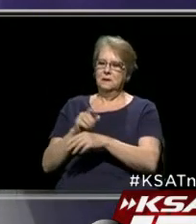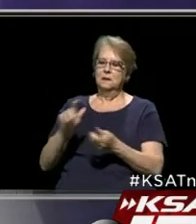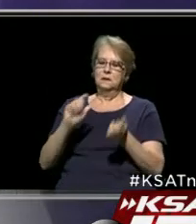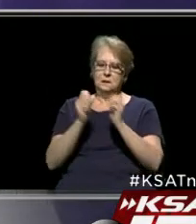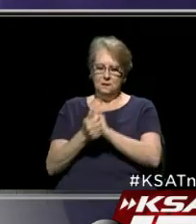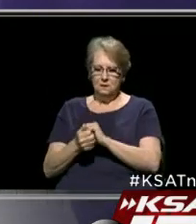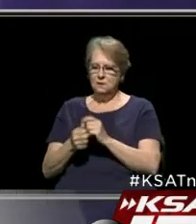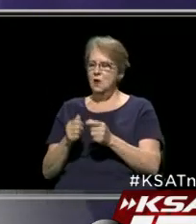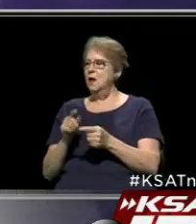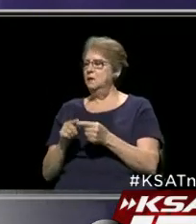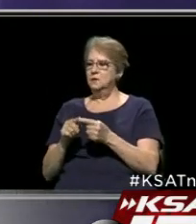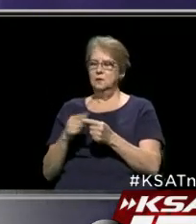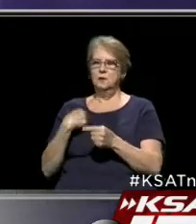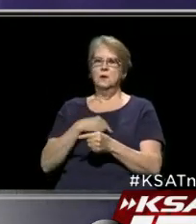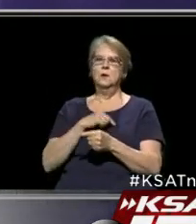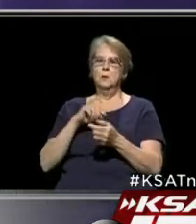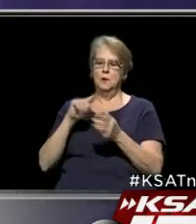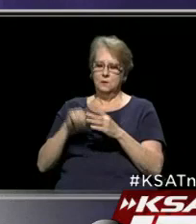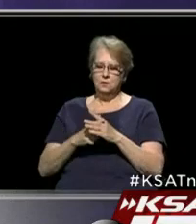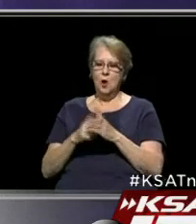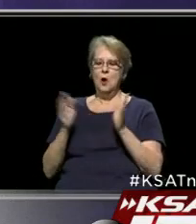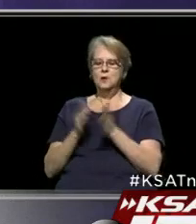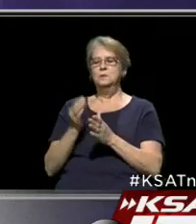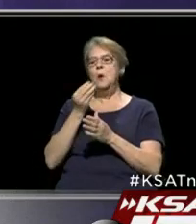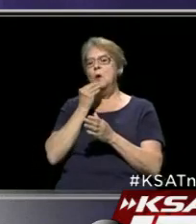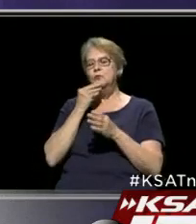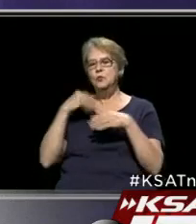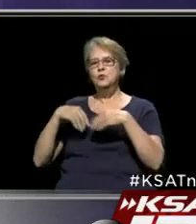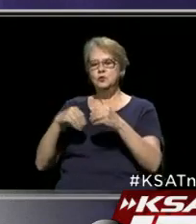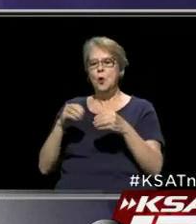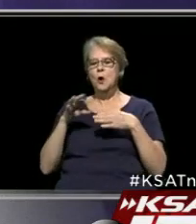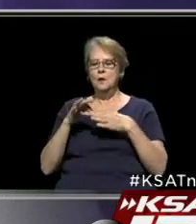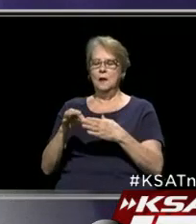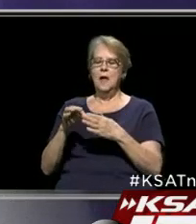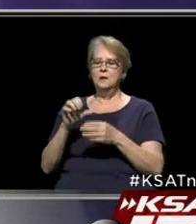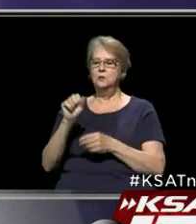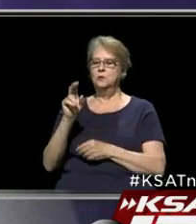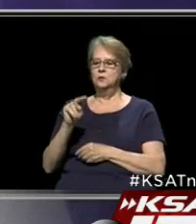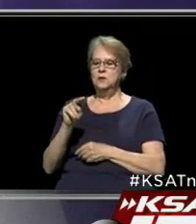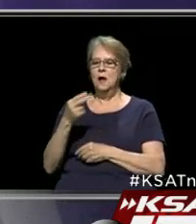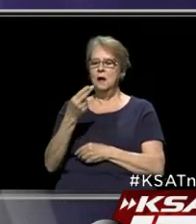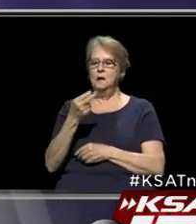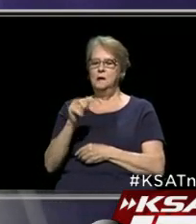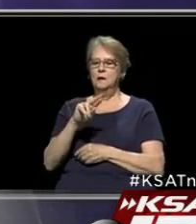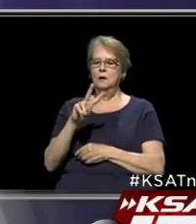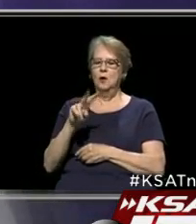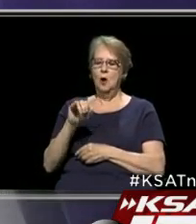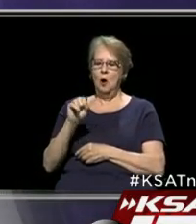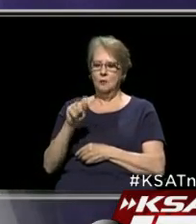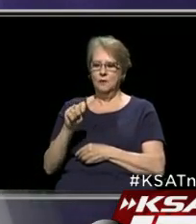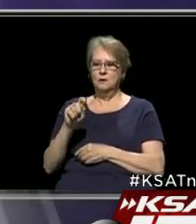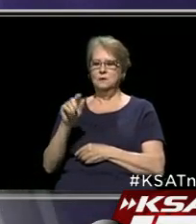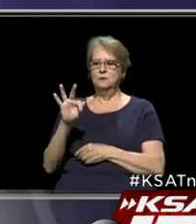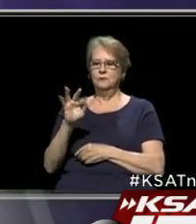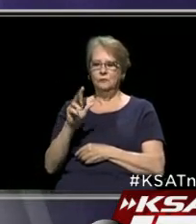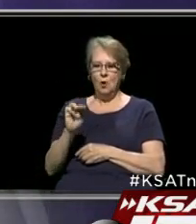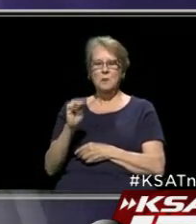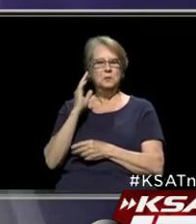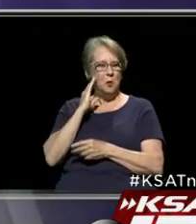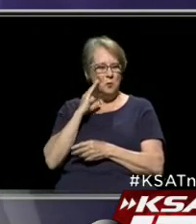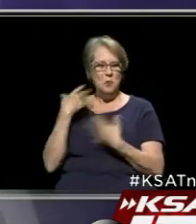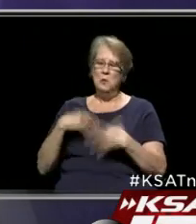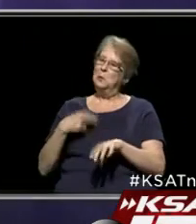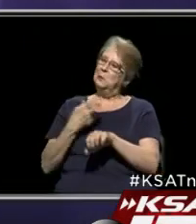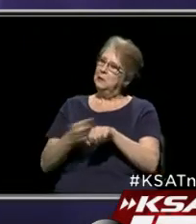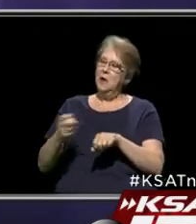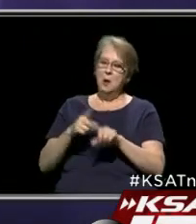material. And then we started a small little grocery store that led into Sun Harvest Farm. So I know how difficult it is for you. But this, what you're facing